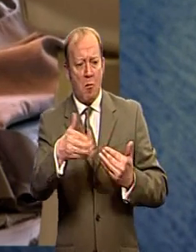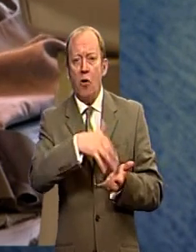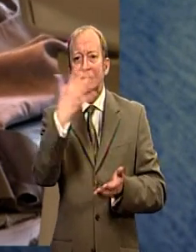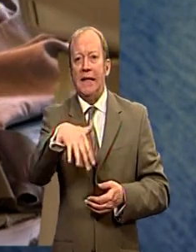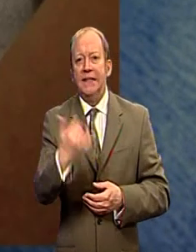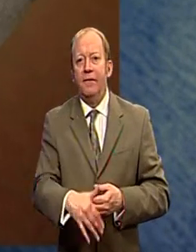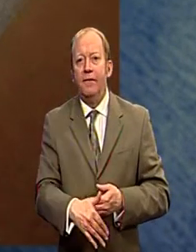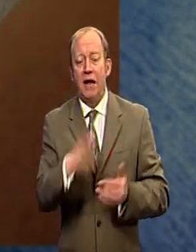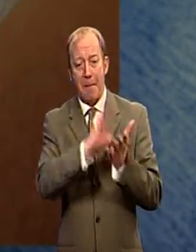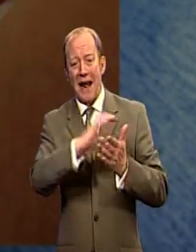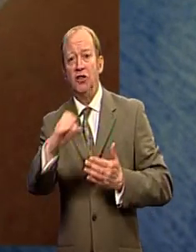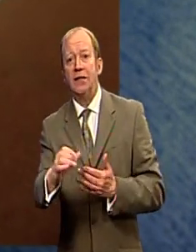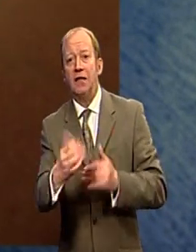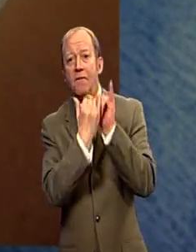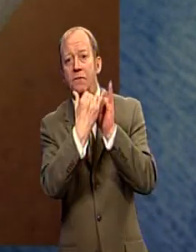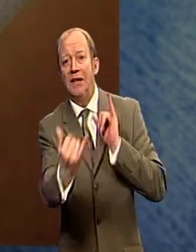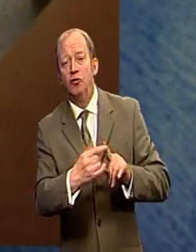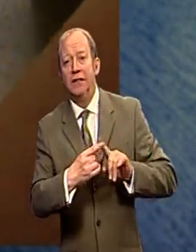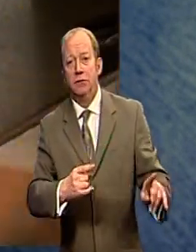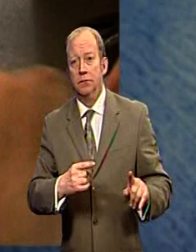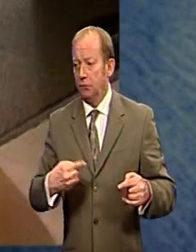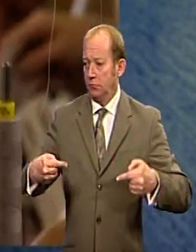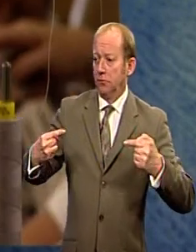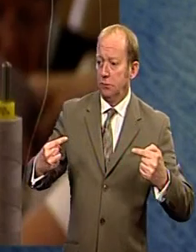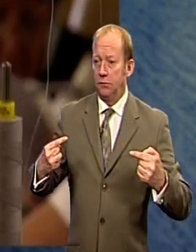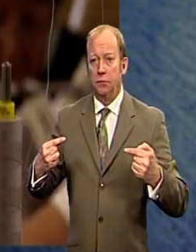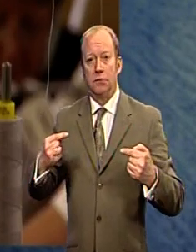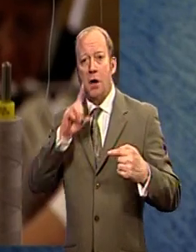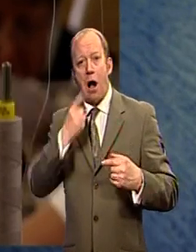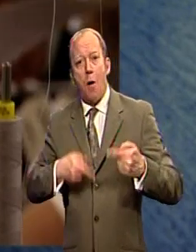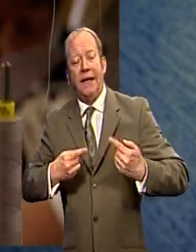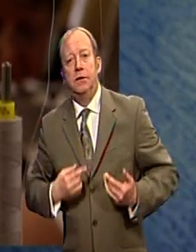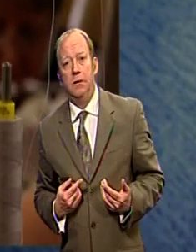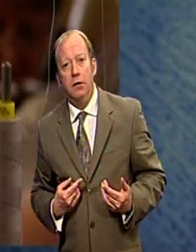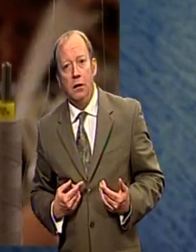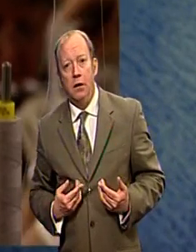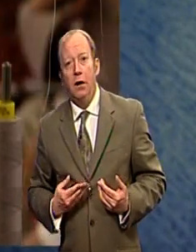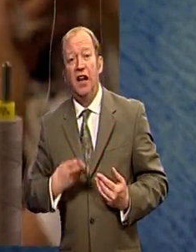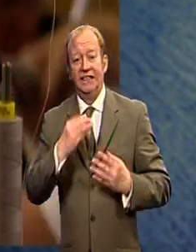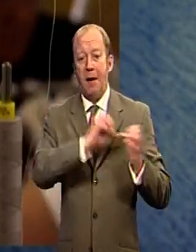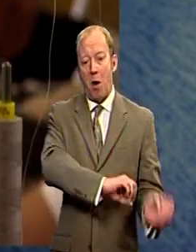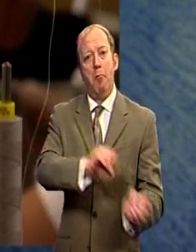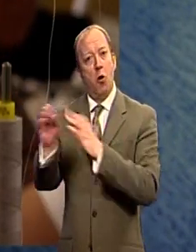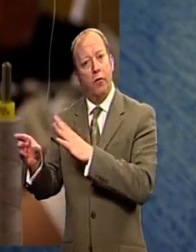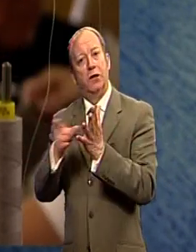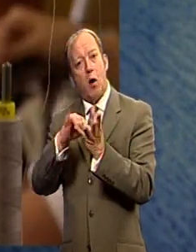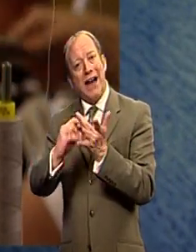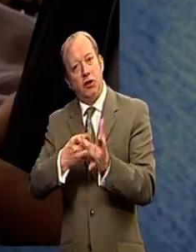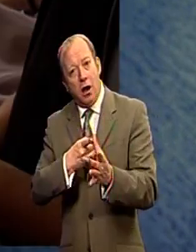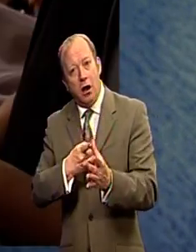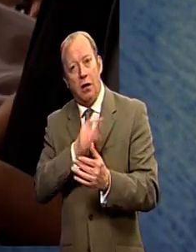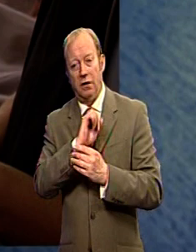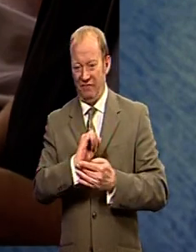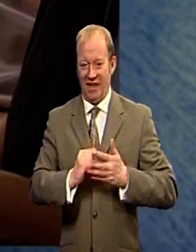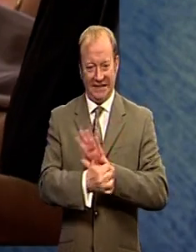Manchester's coat makers simply couldn't compete in the new containerised world. Some relocated to Asia, taking their